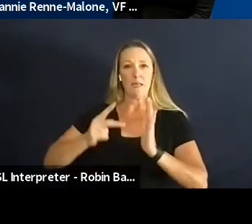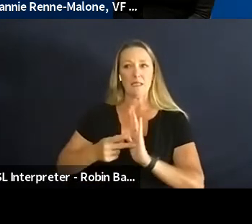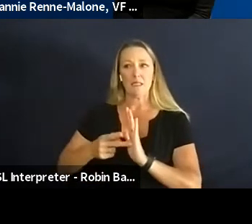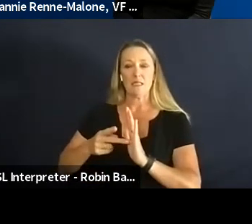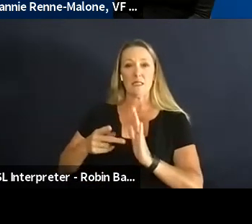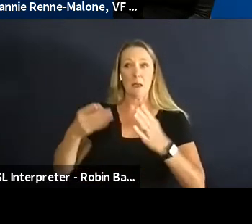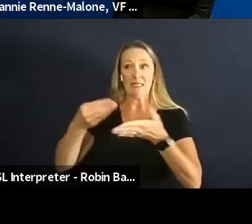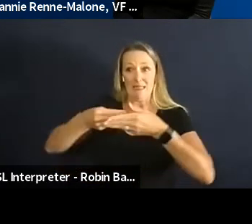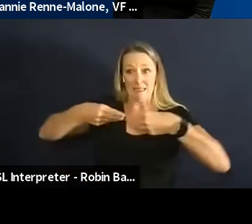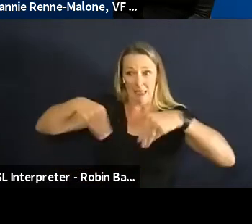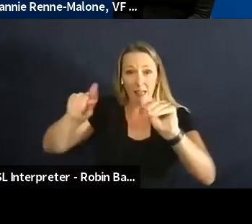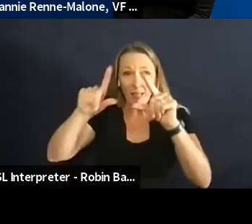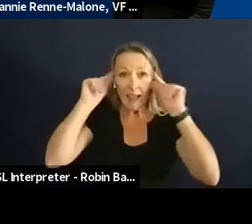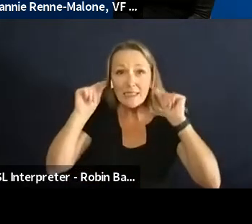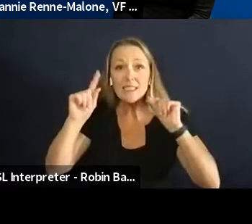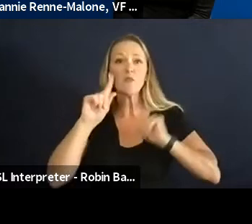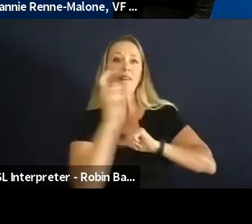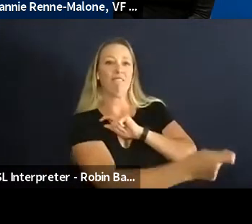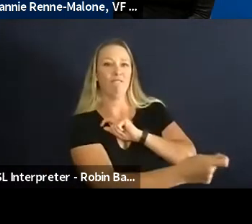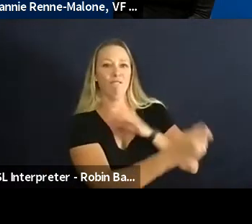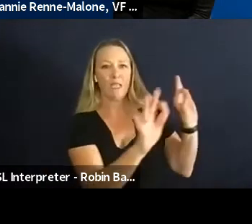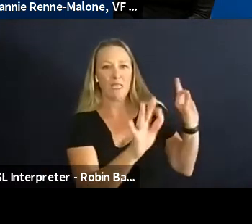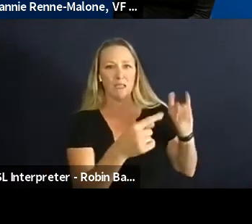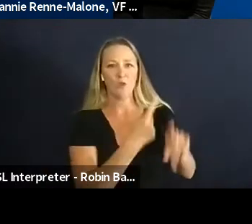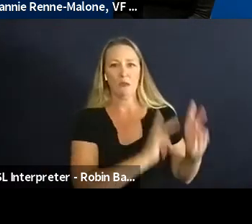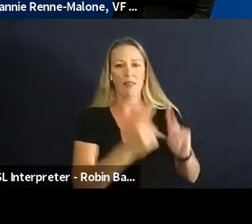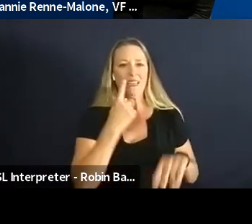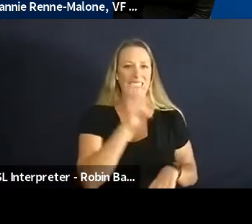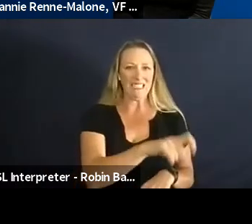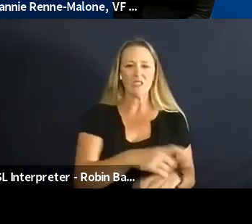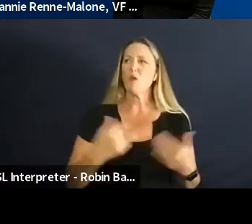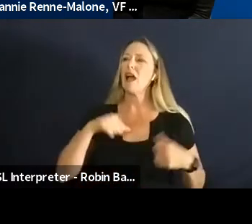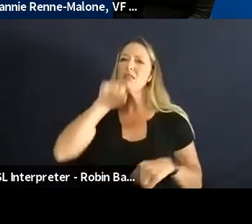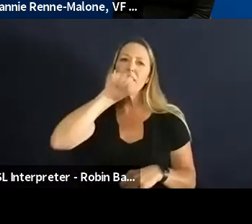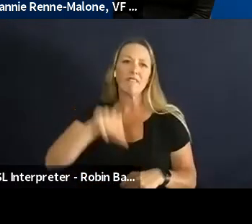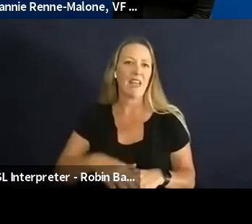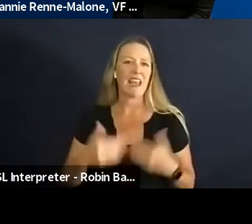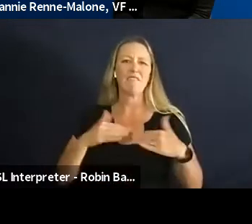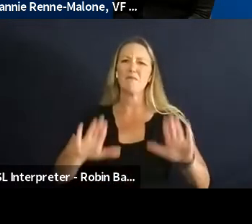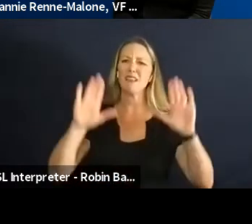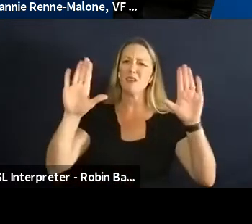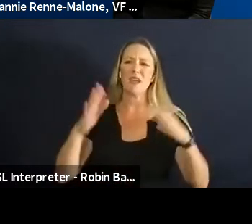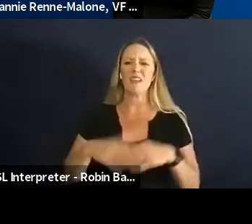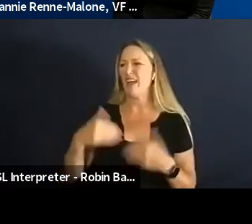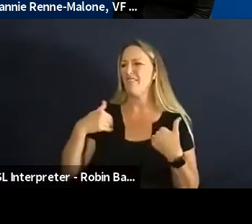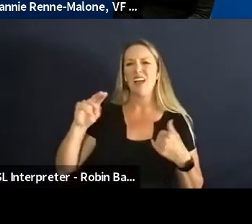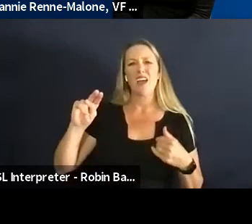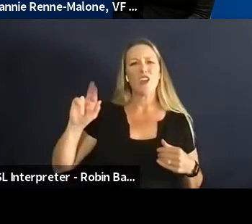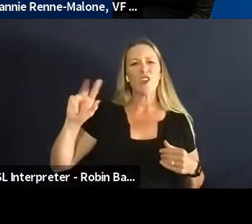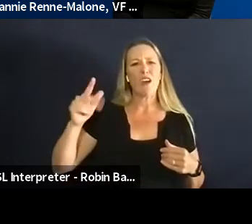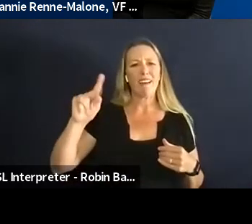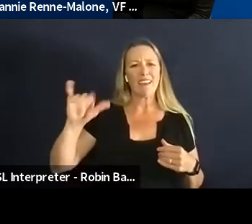need. So I love that I mean there's a lot of examples like there's knotty tie which is more local that